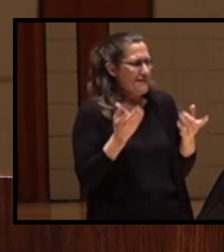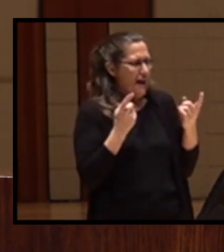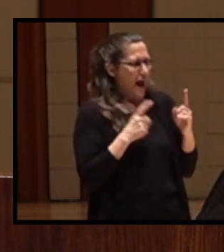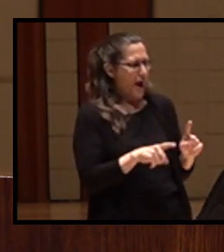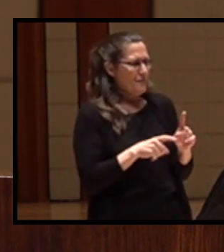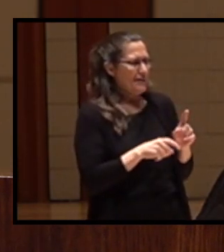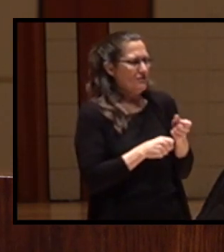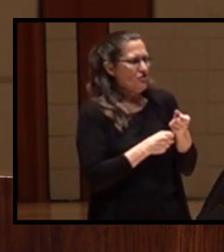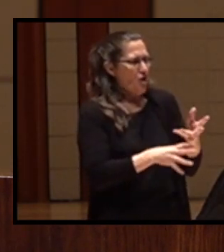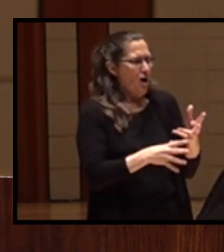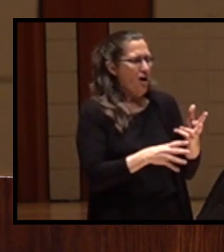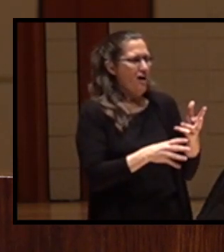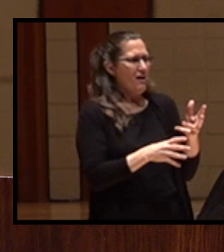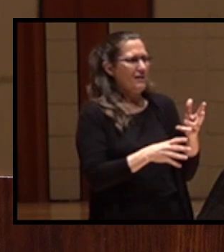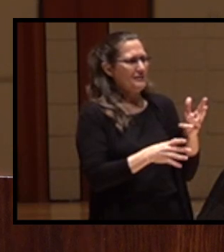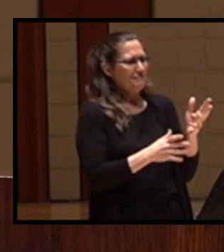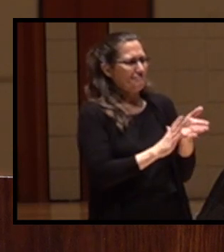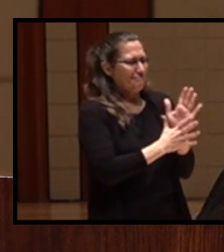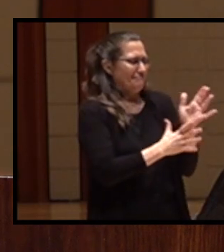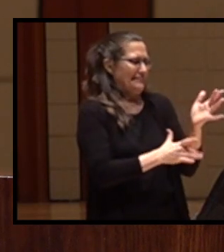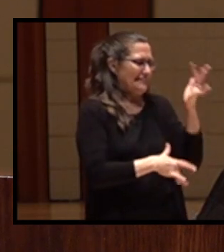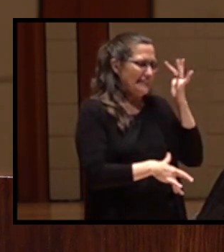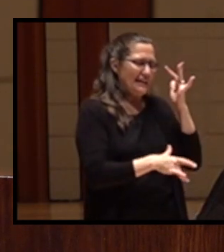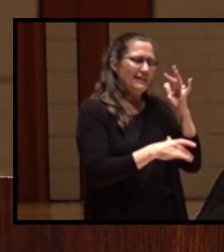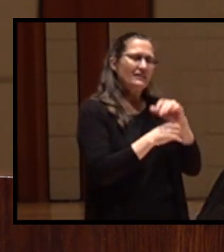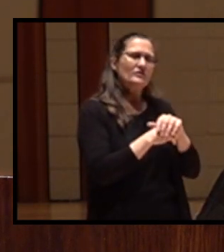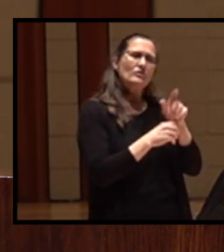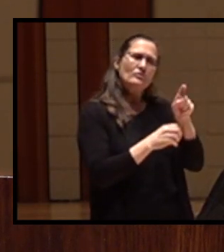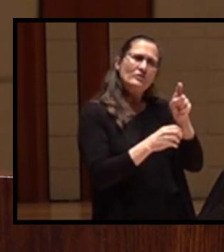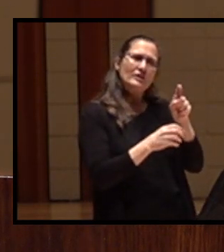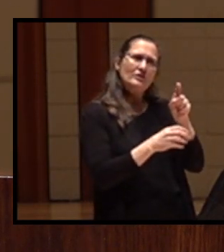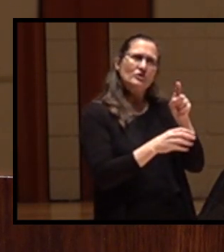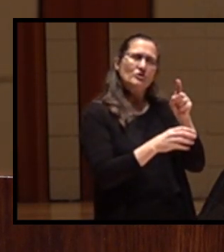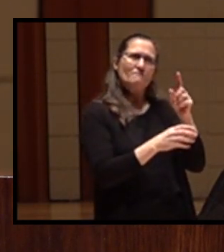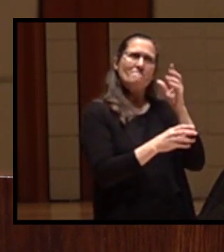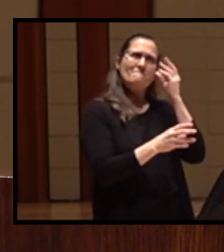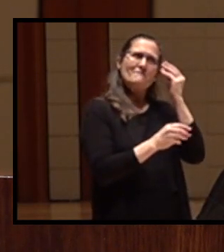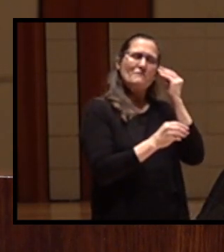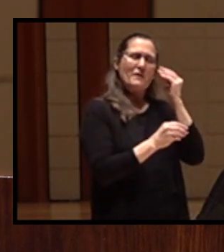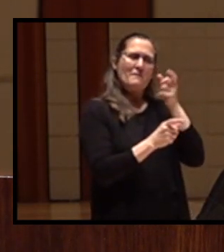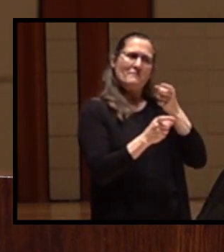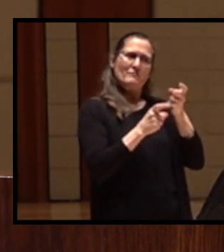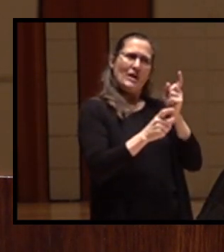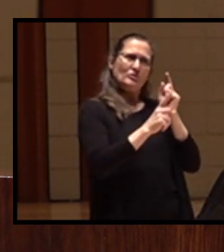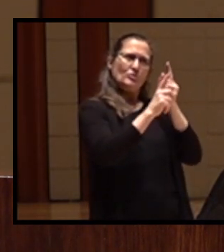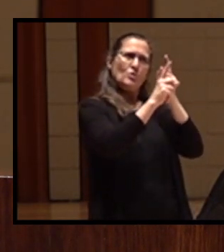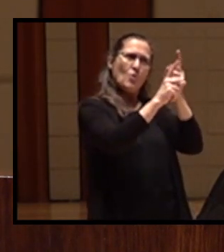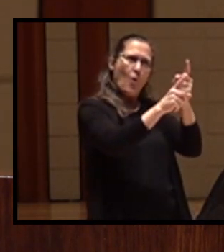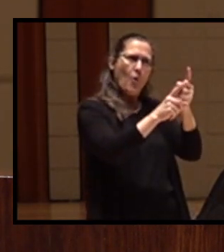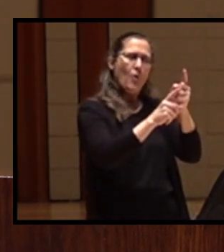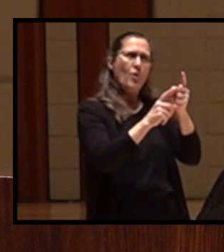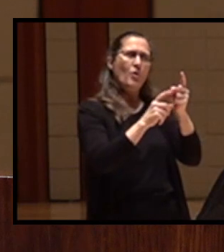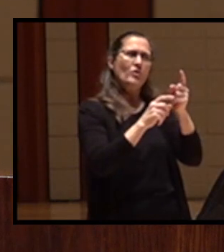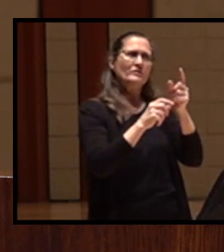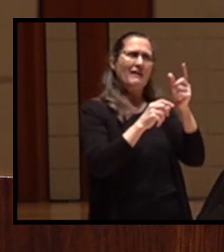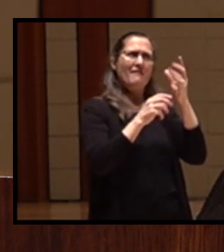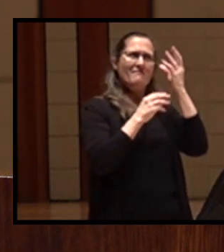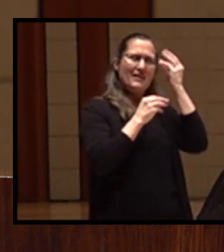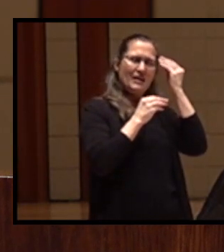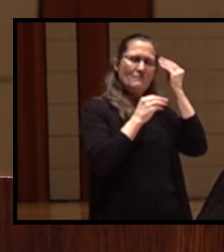Klamath will be the work of rebuilding it with management goals that are guided by principles of conservation,